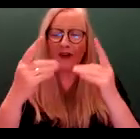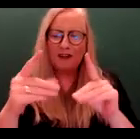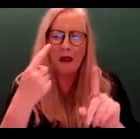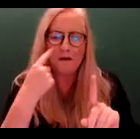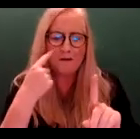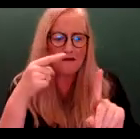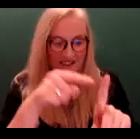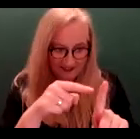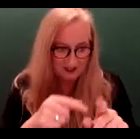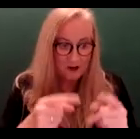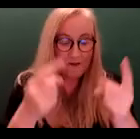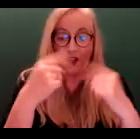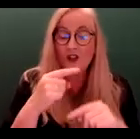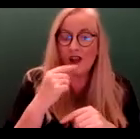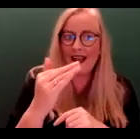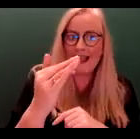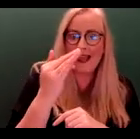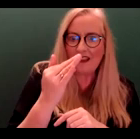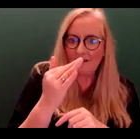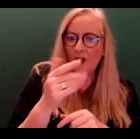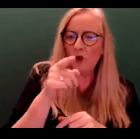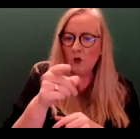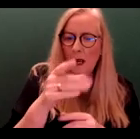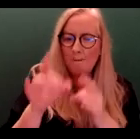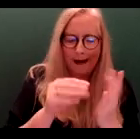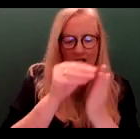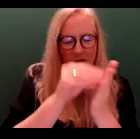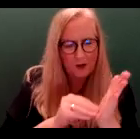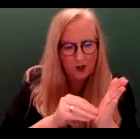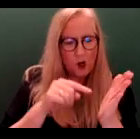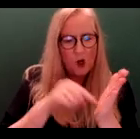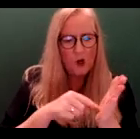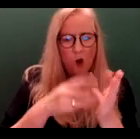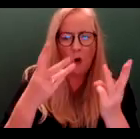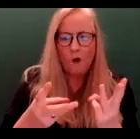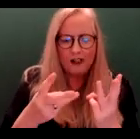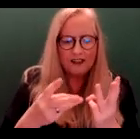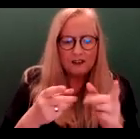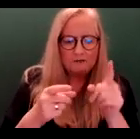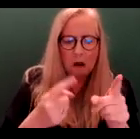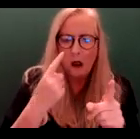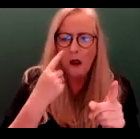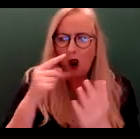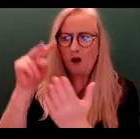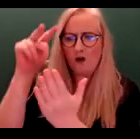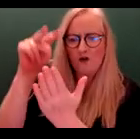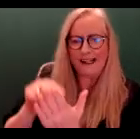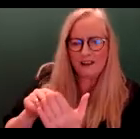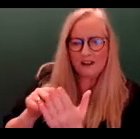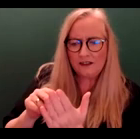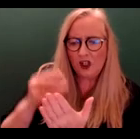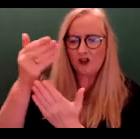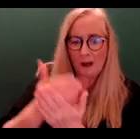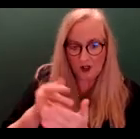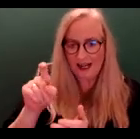there. Now, if before again, you make your submission, you wish to read chapter six. If you just click on the